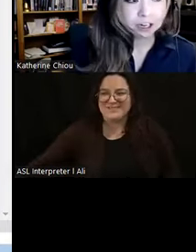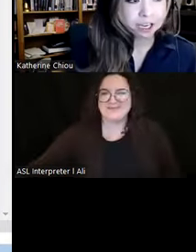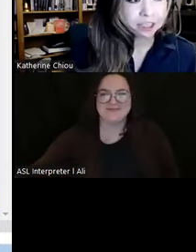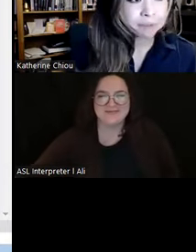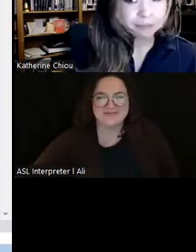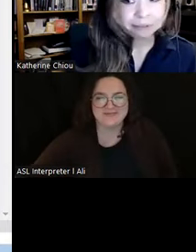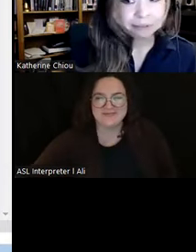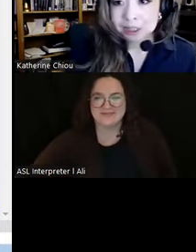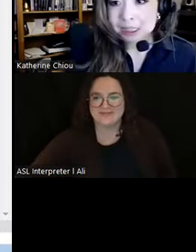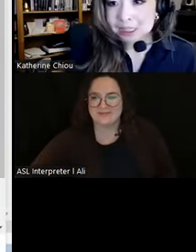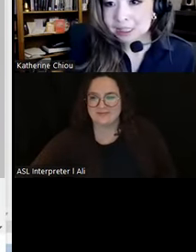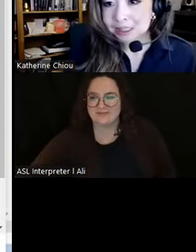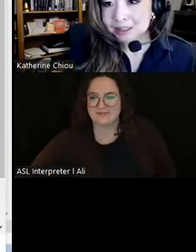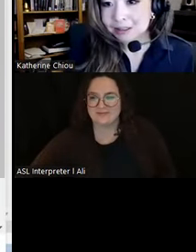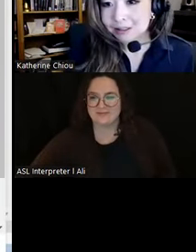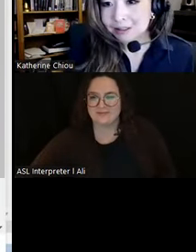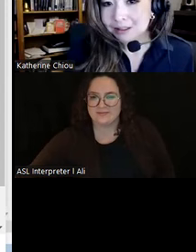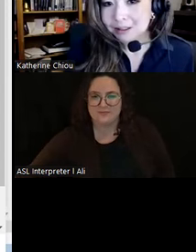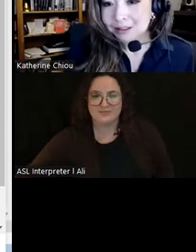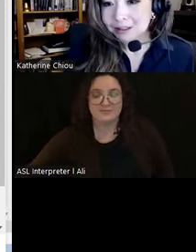All right. Thumbs up if you can see it.